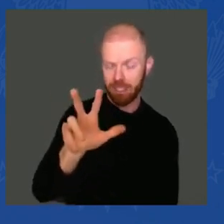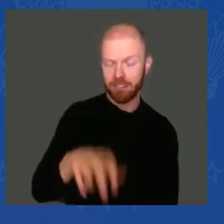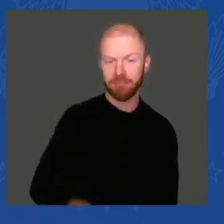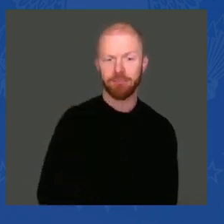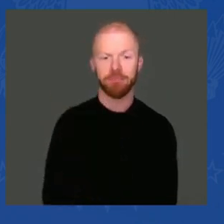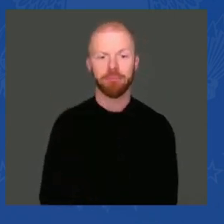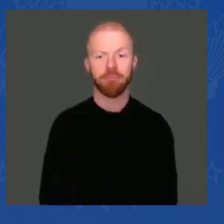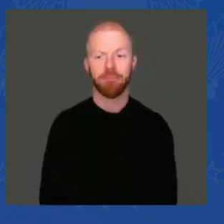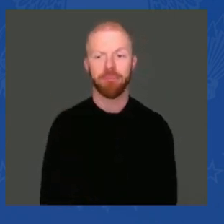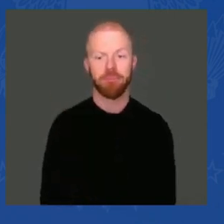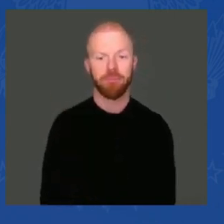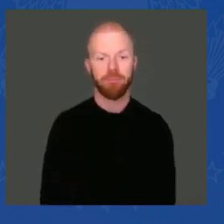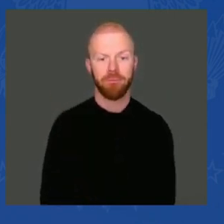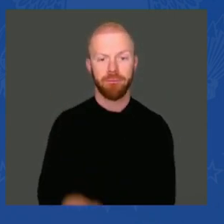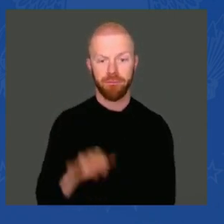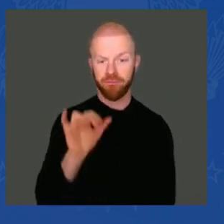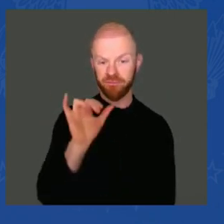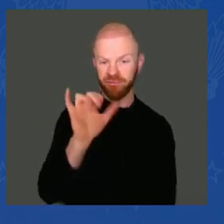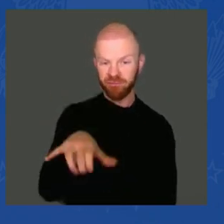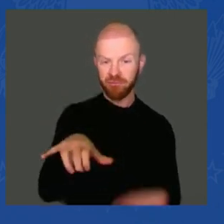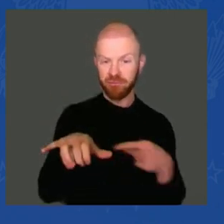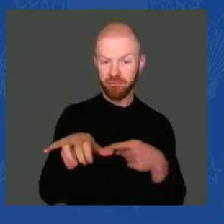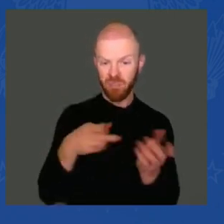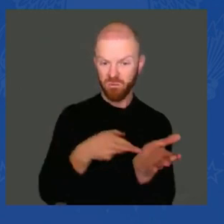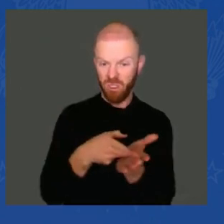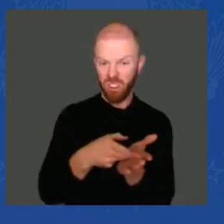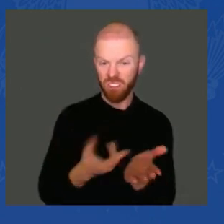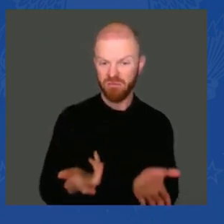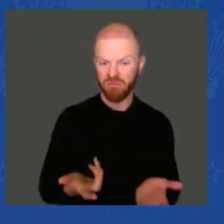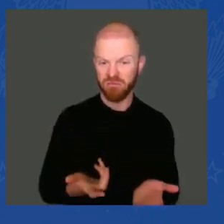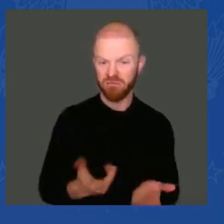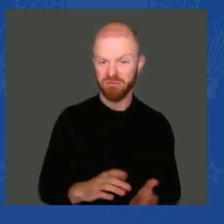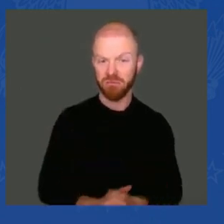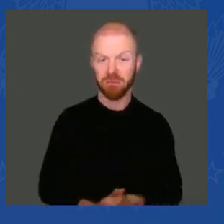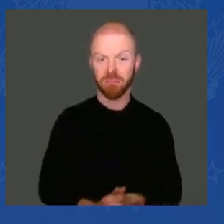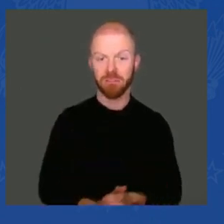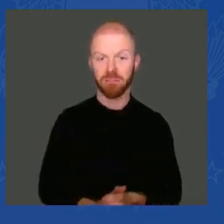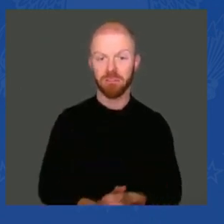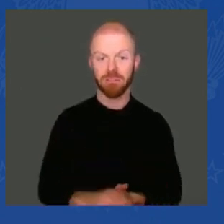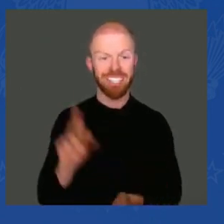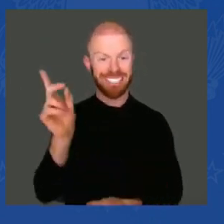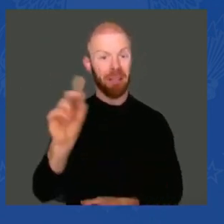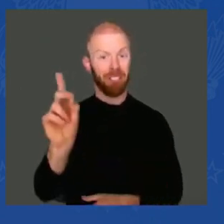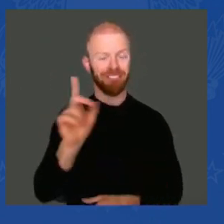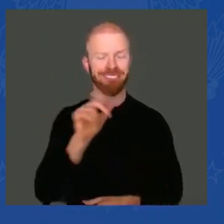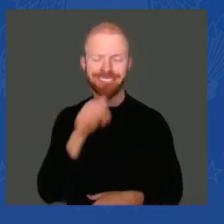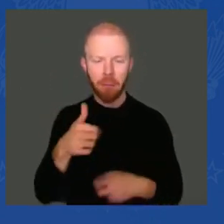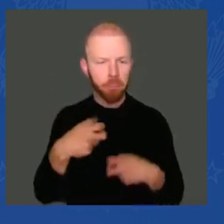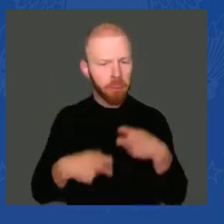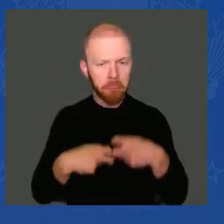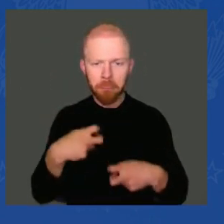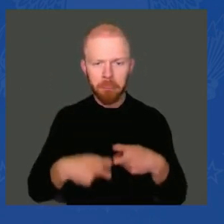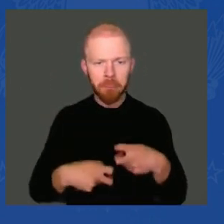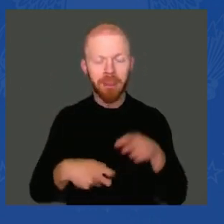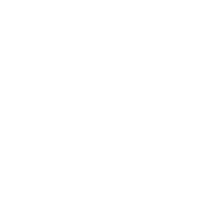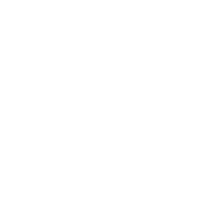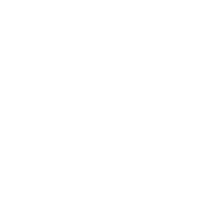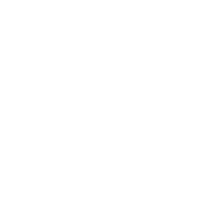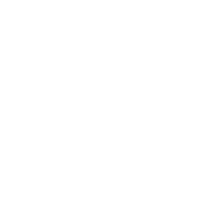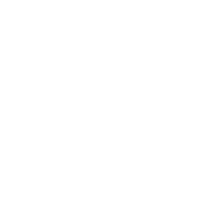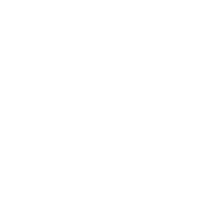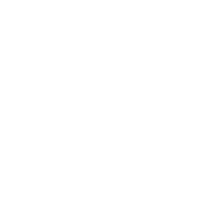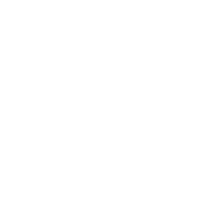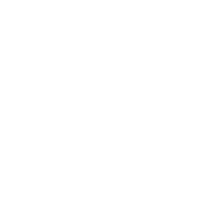Democrats didn't cause this problem. Vladimir Putin did. And we're working on to fix it.